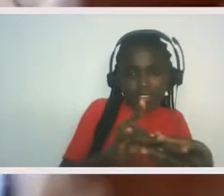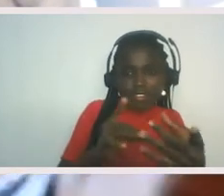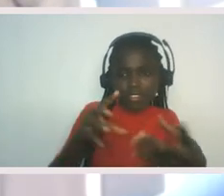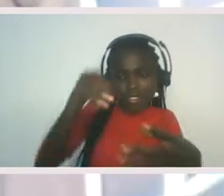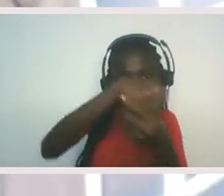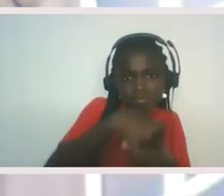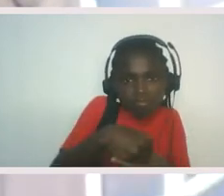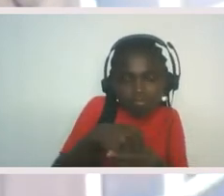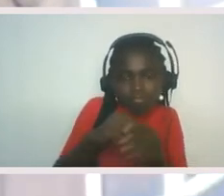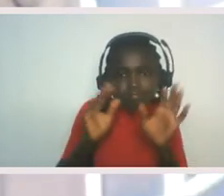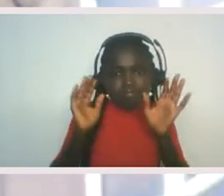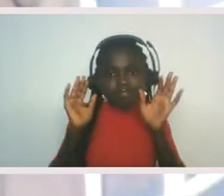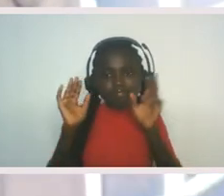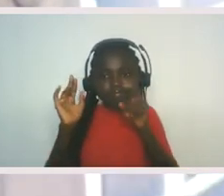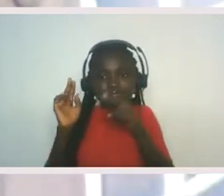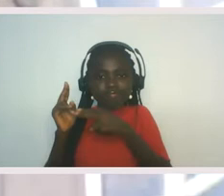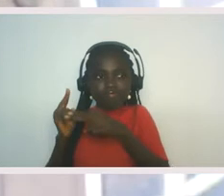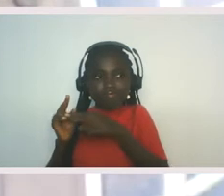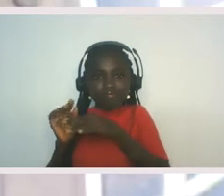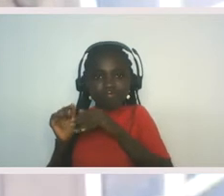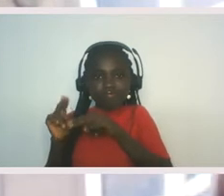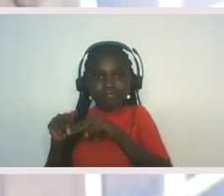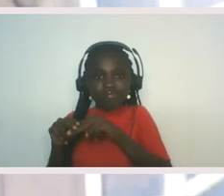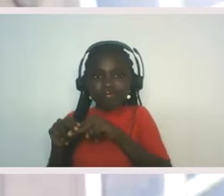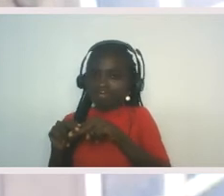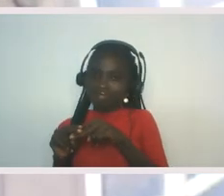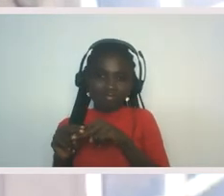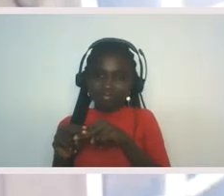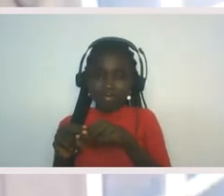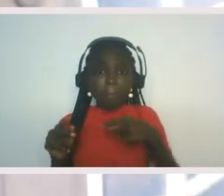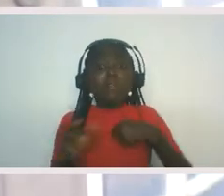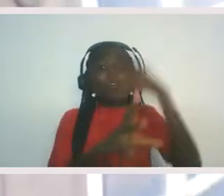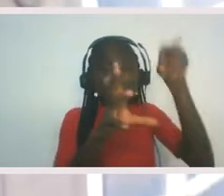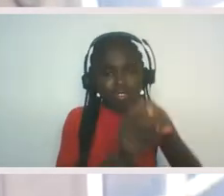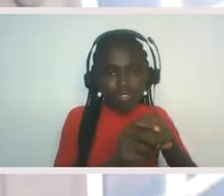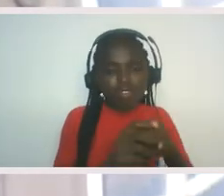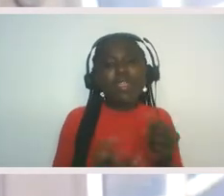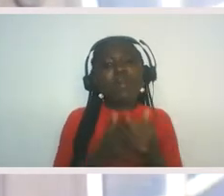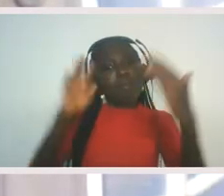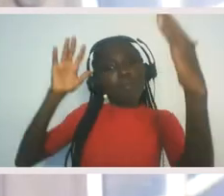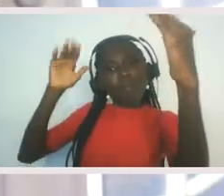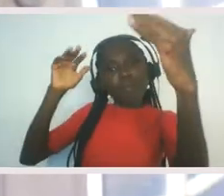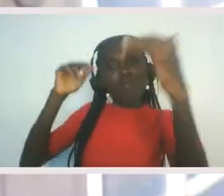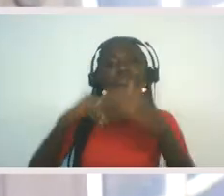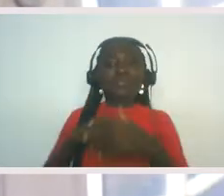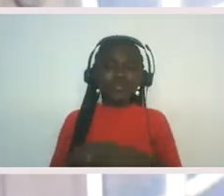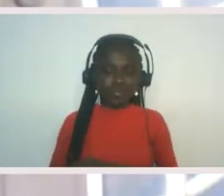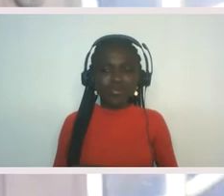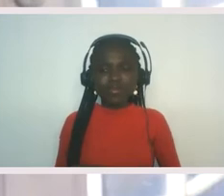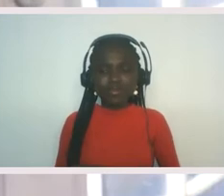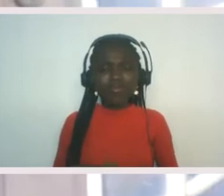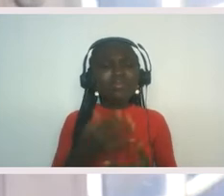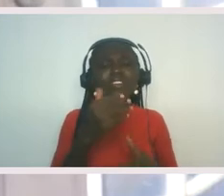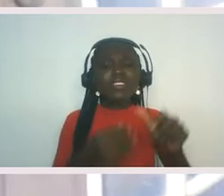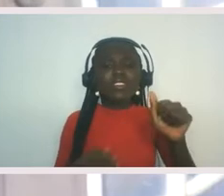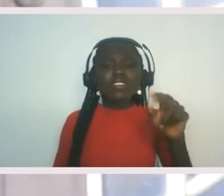breeds hopefulness. Adria, can you, somebody today really needs